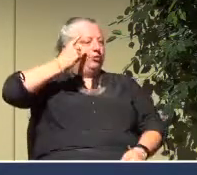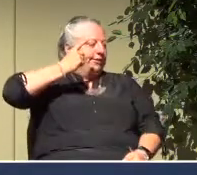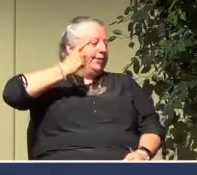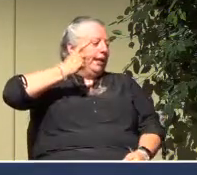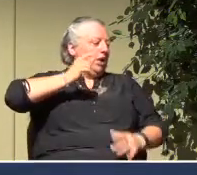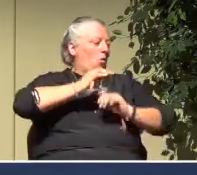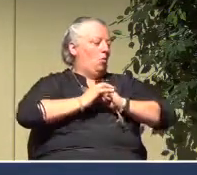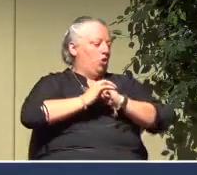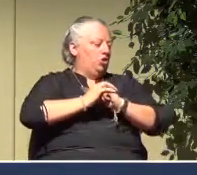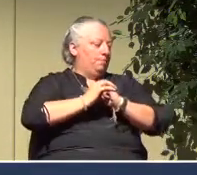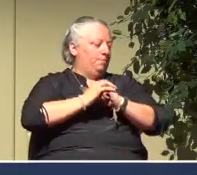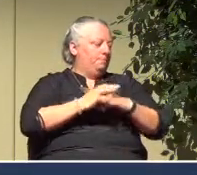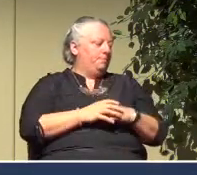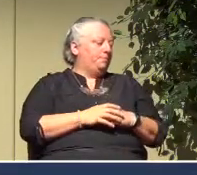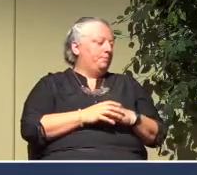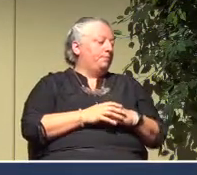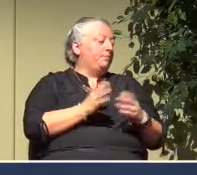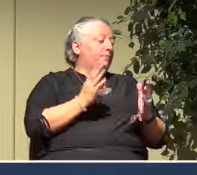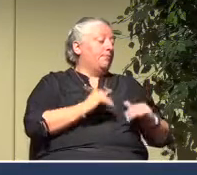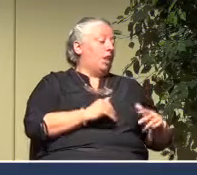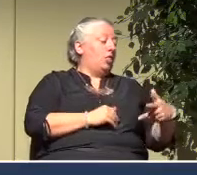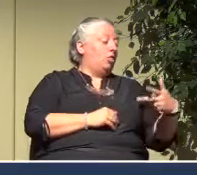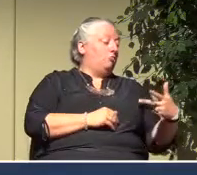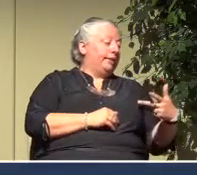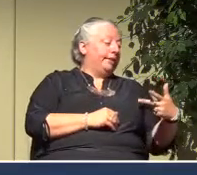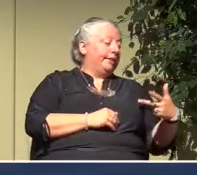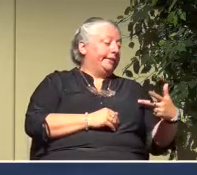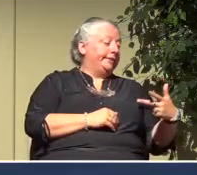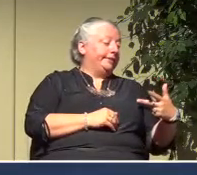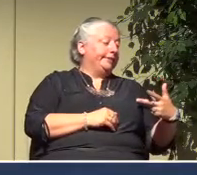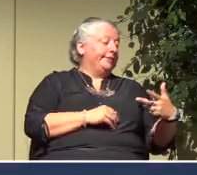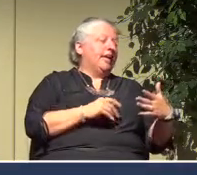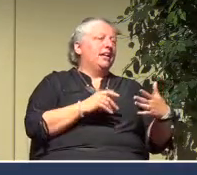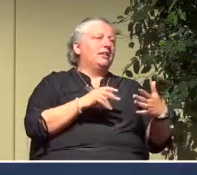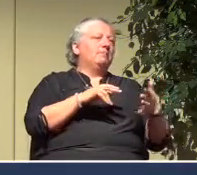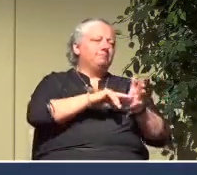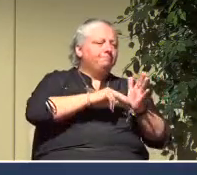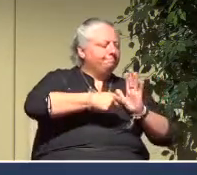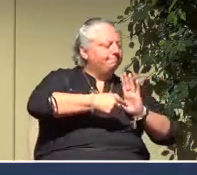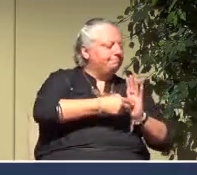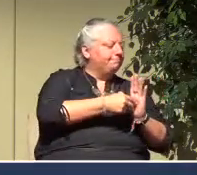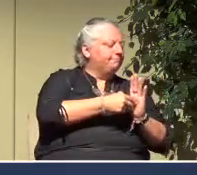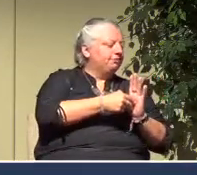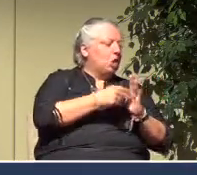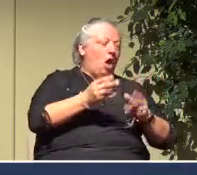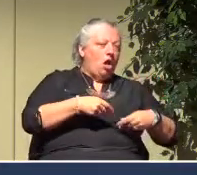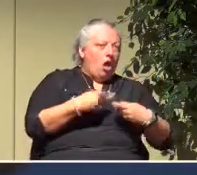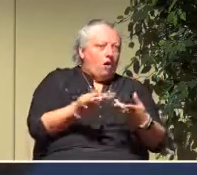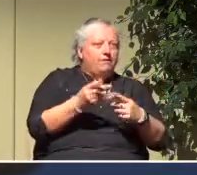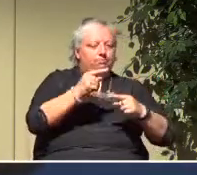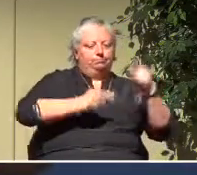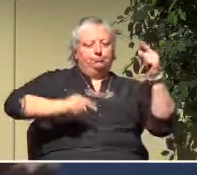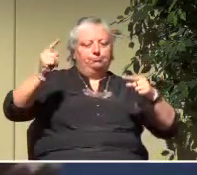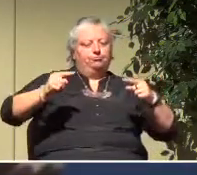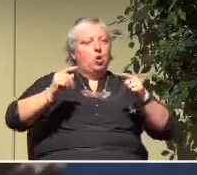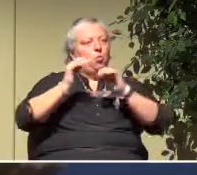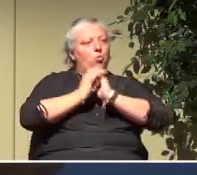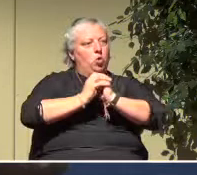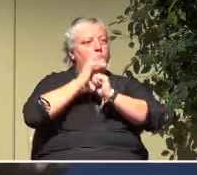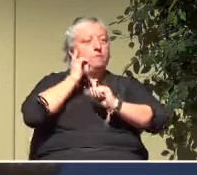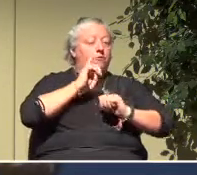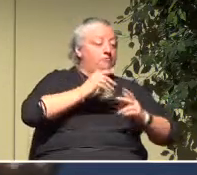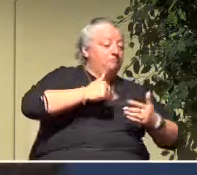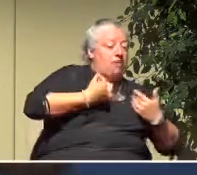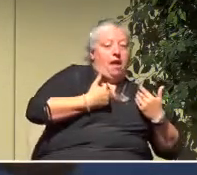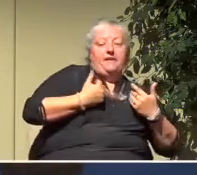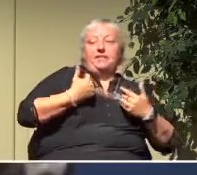services, especially children, youth, and young adults, to offer training and equipping and equipping safe times